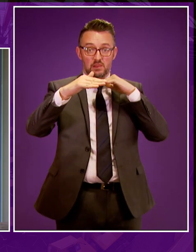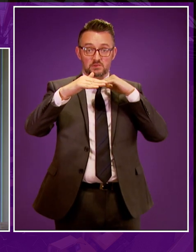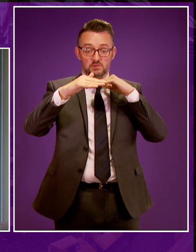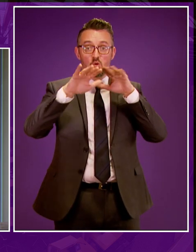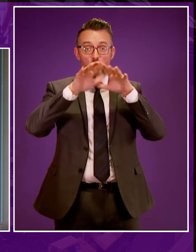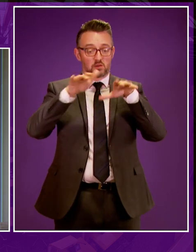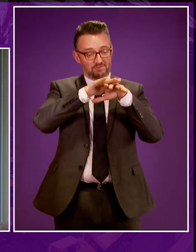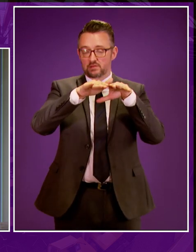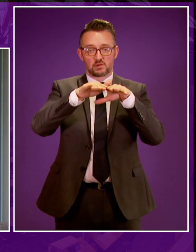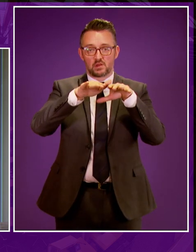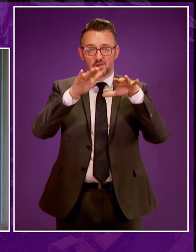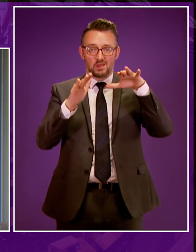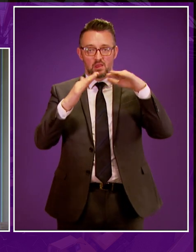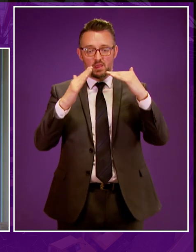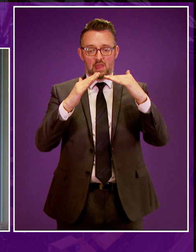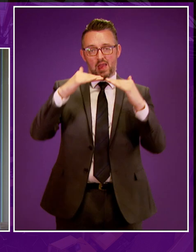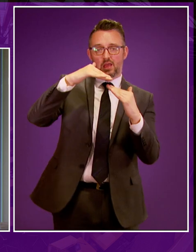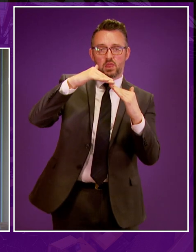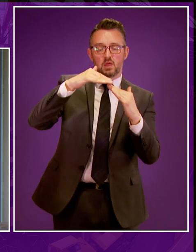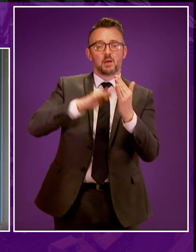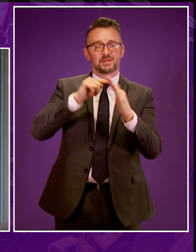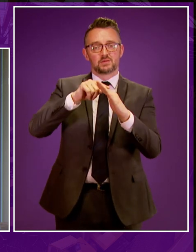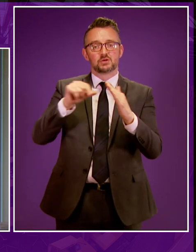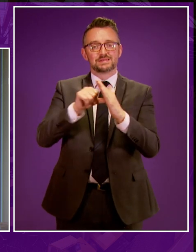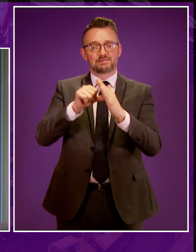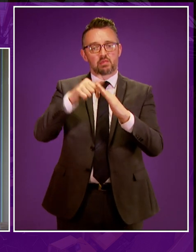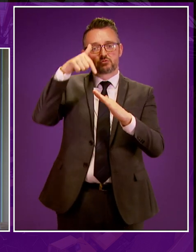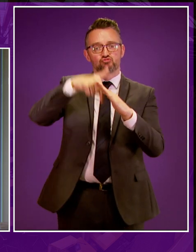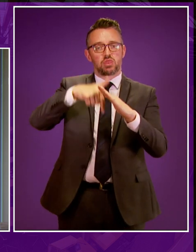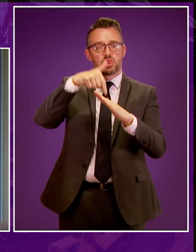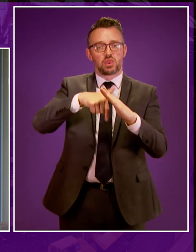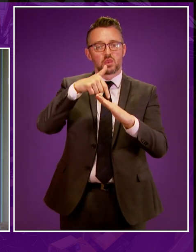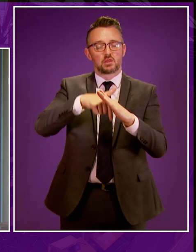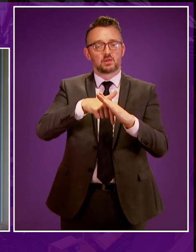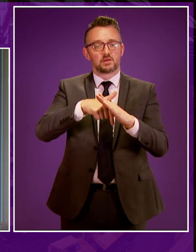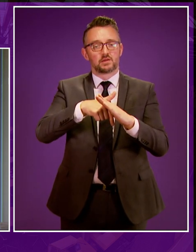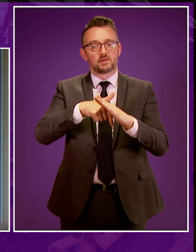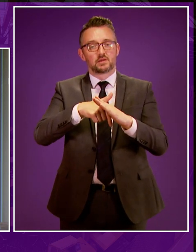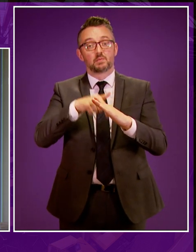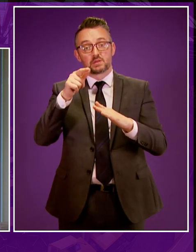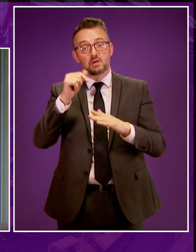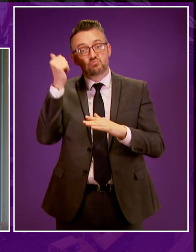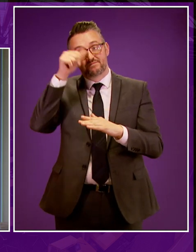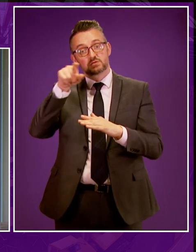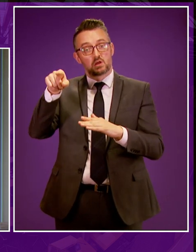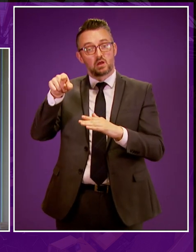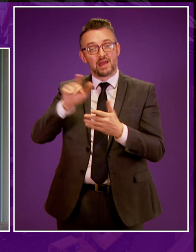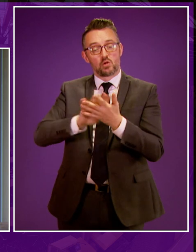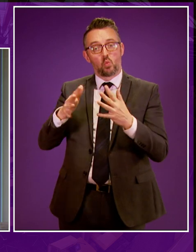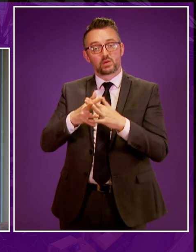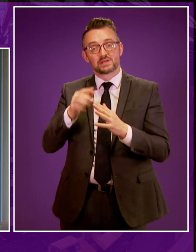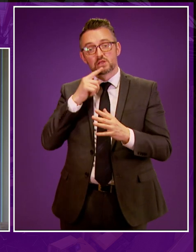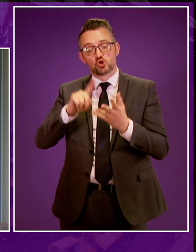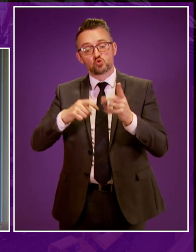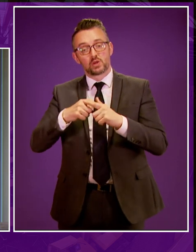global surface, but at an angle, adding complications to the undulating structure, which Professor Underhill states means the